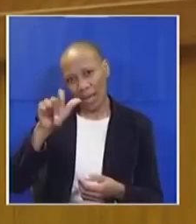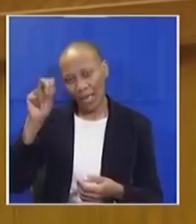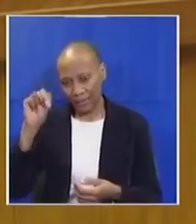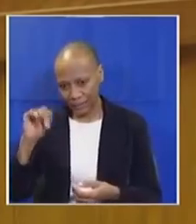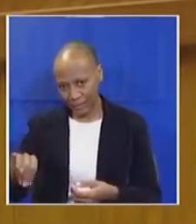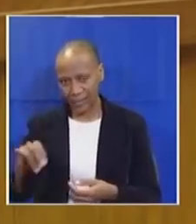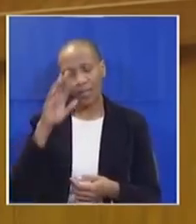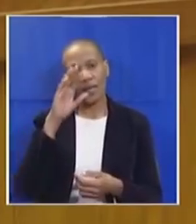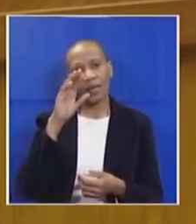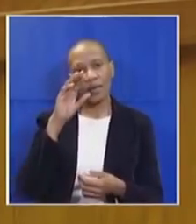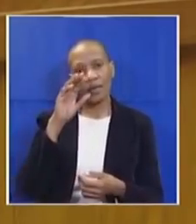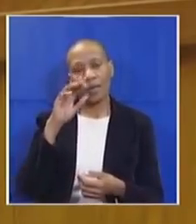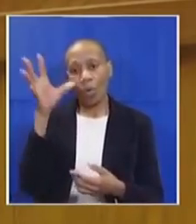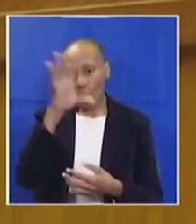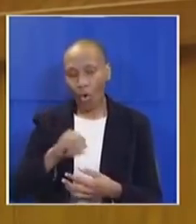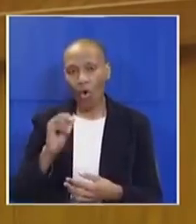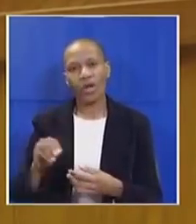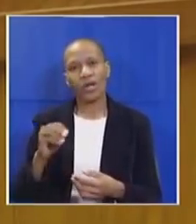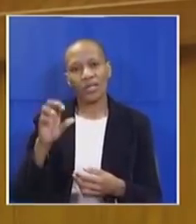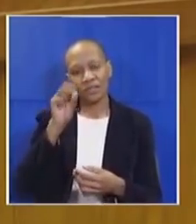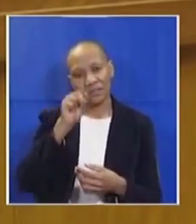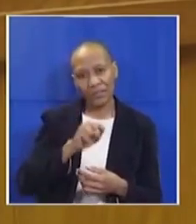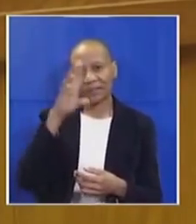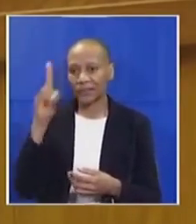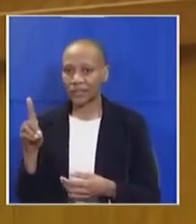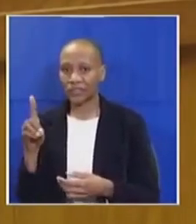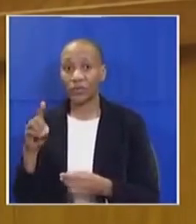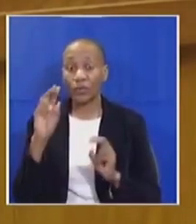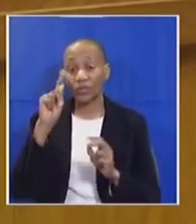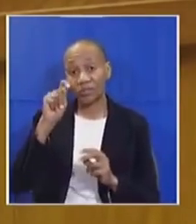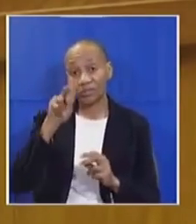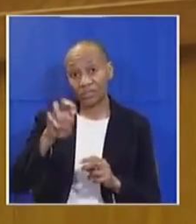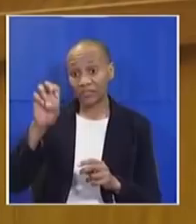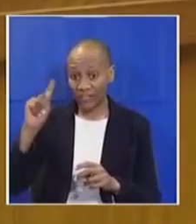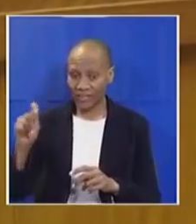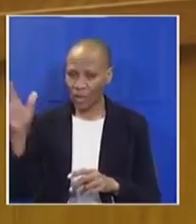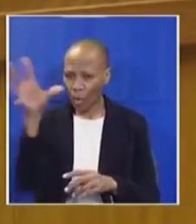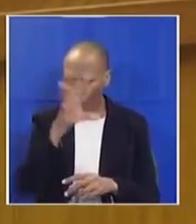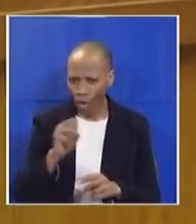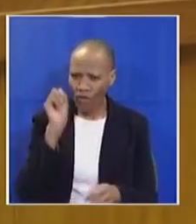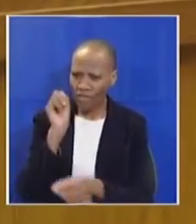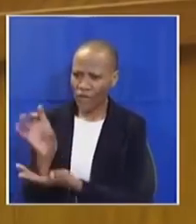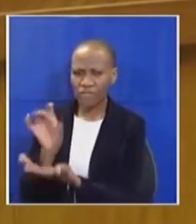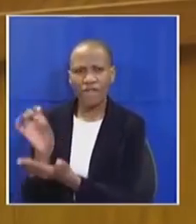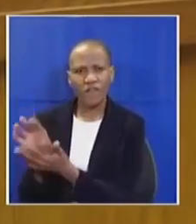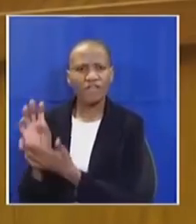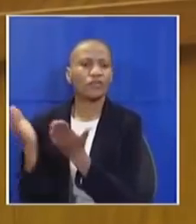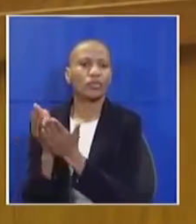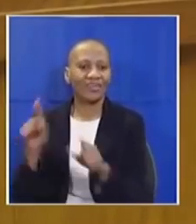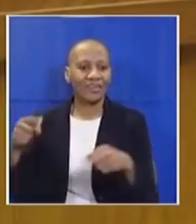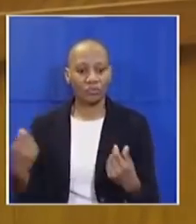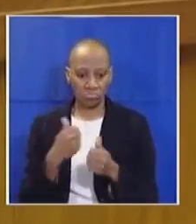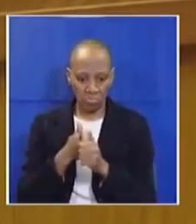King Sabate Daringe Botivet College, and commonly known as Rhodes War Women, and many others were all expelled and cannot continue with their studies.